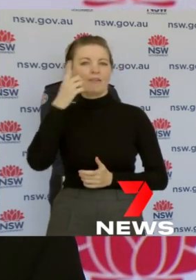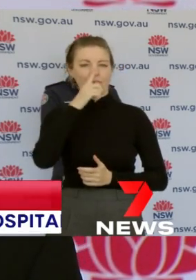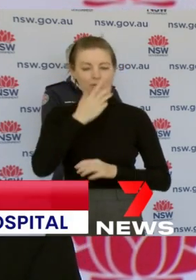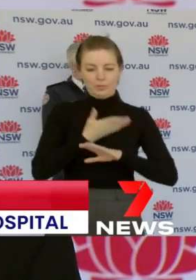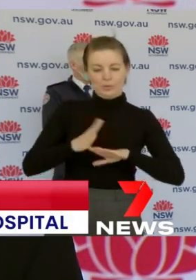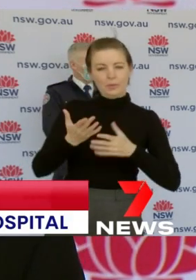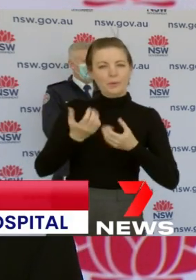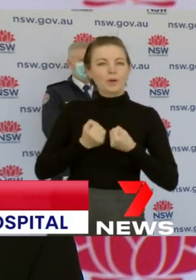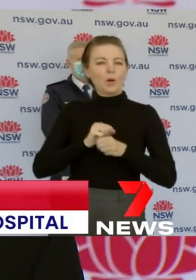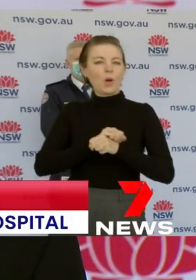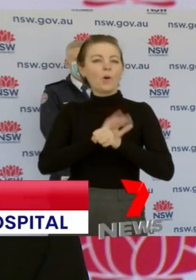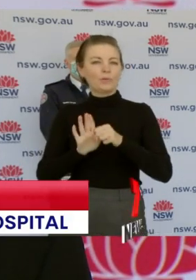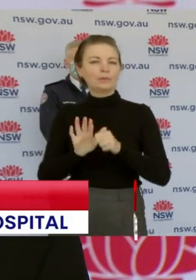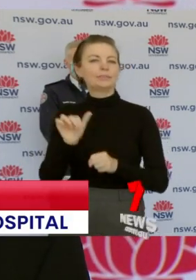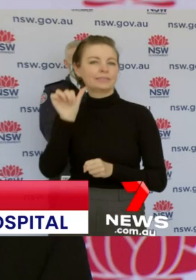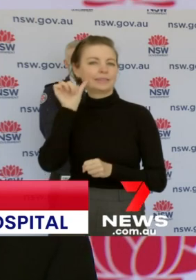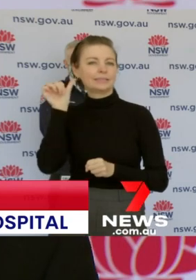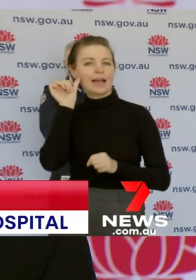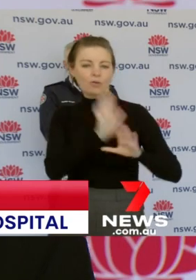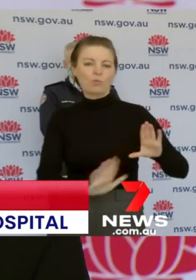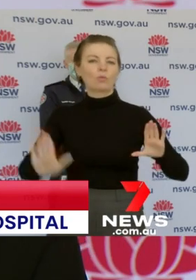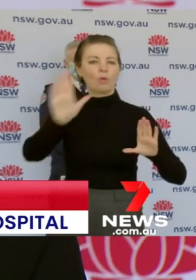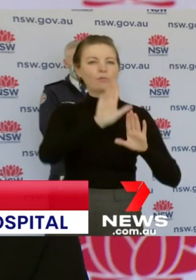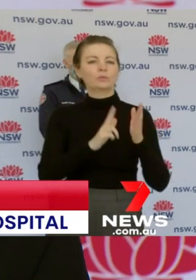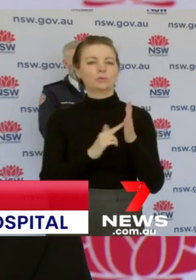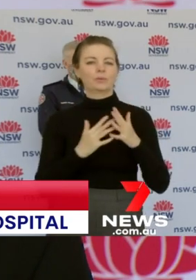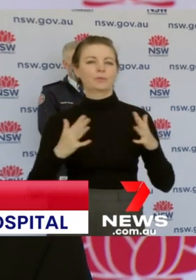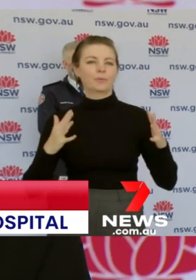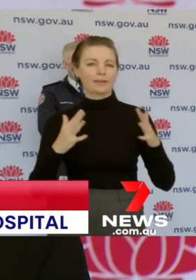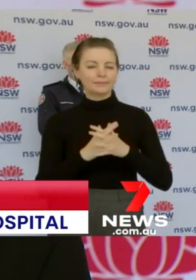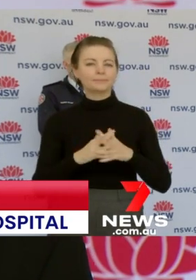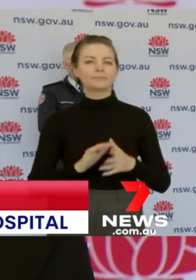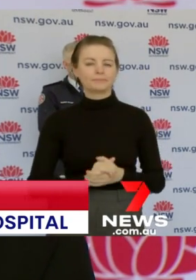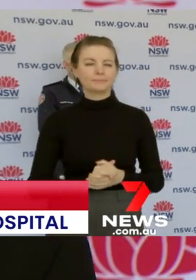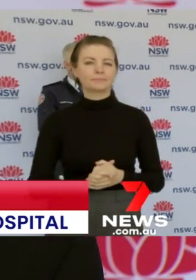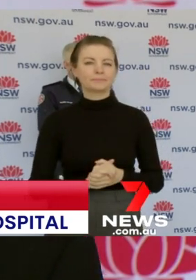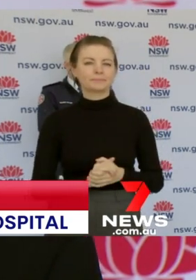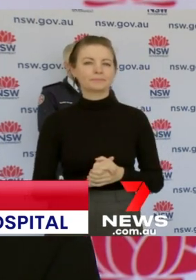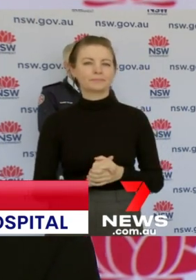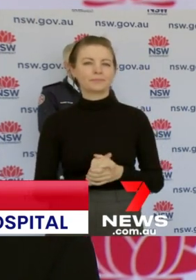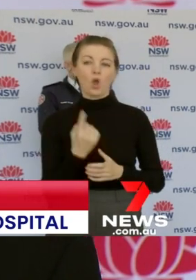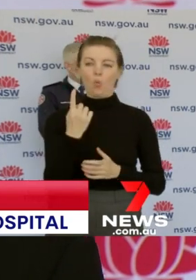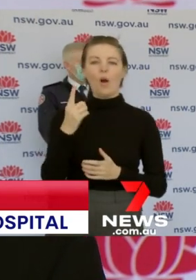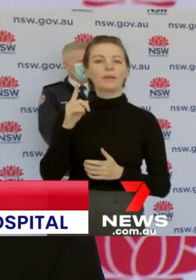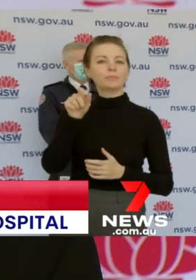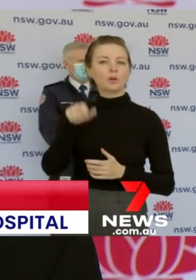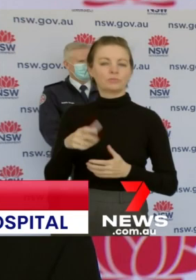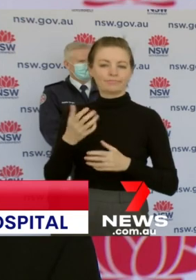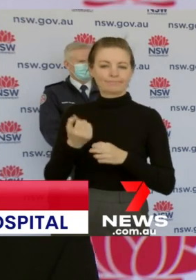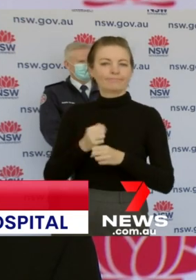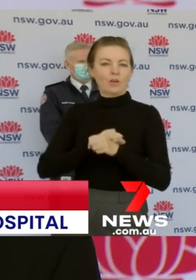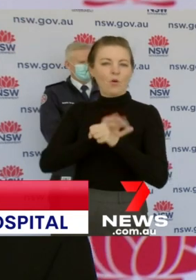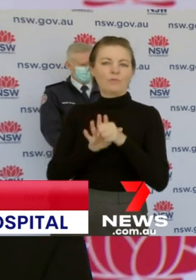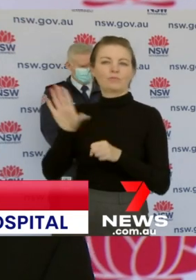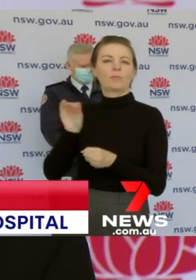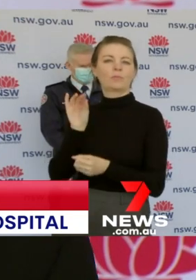-19 reported in New South Wales to 8 o'clock last night and one case who was acquired overseas. We're